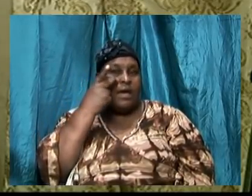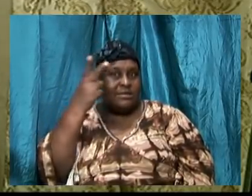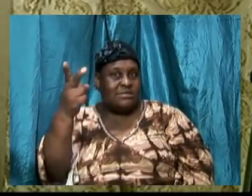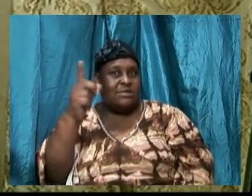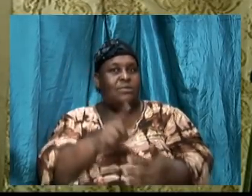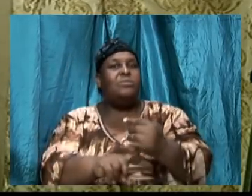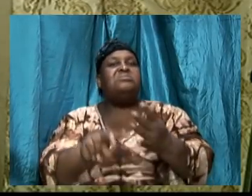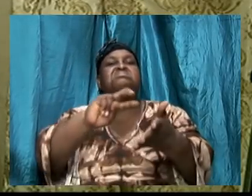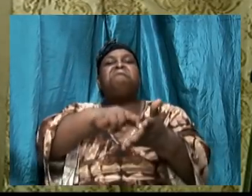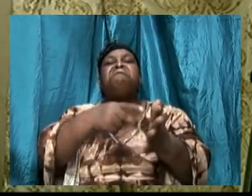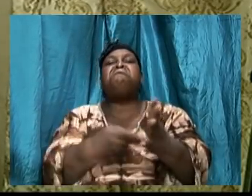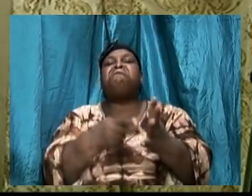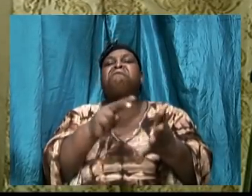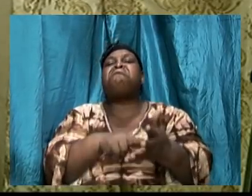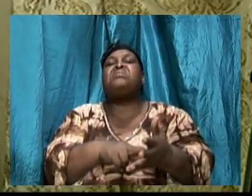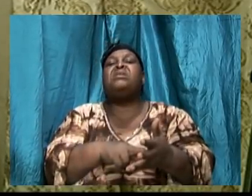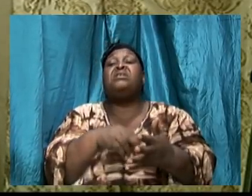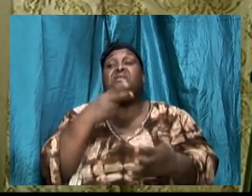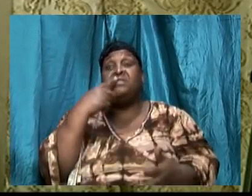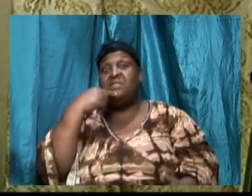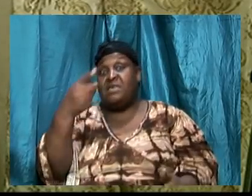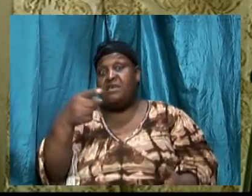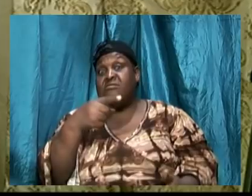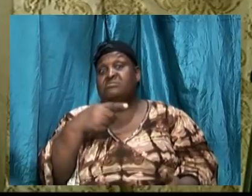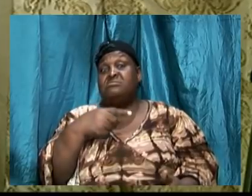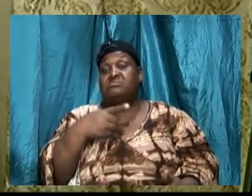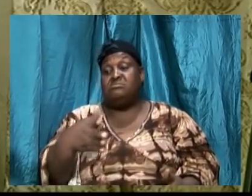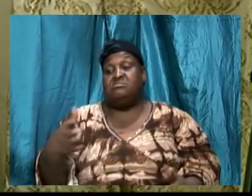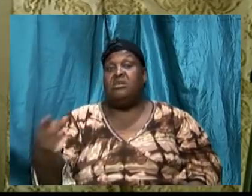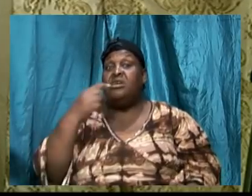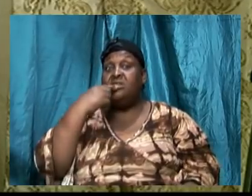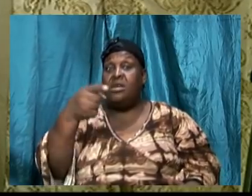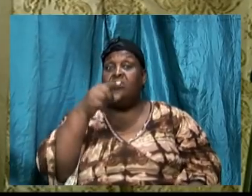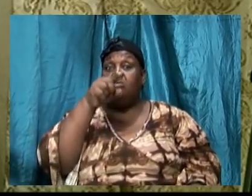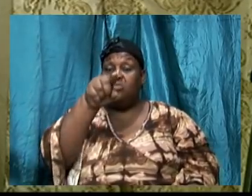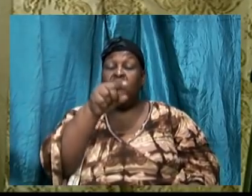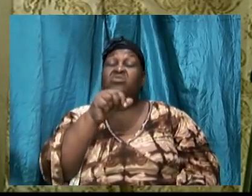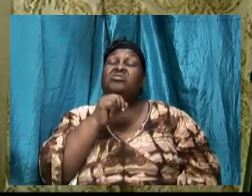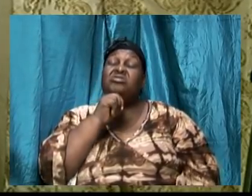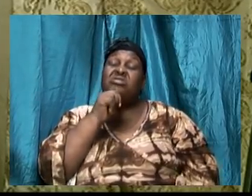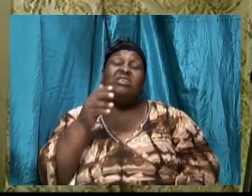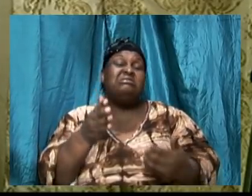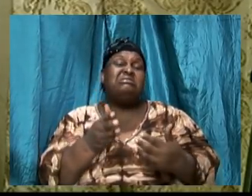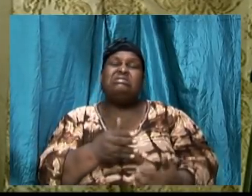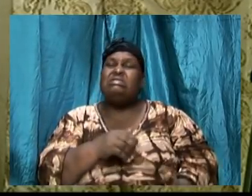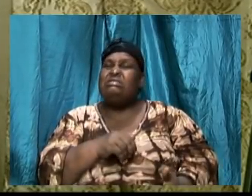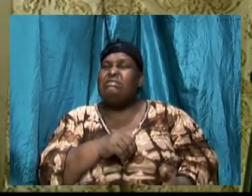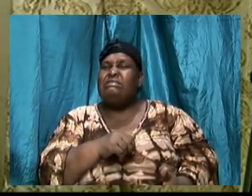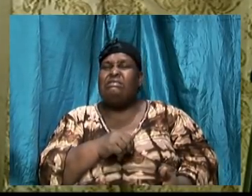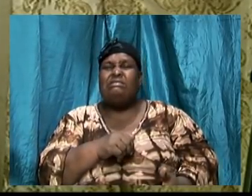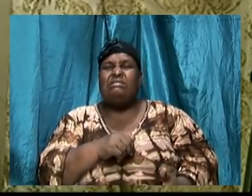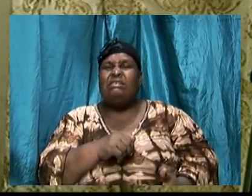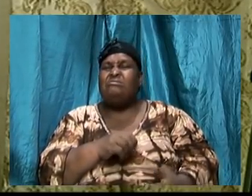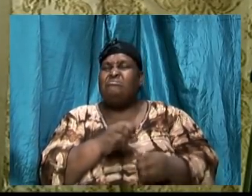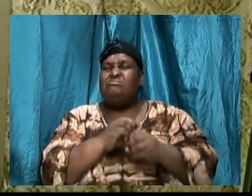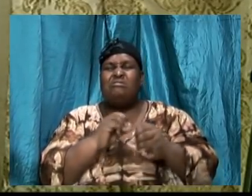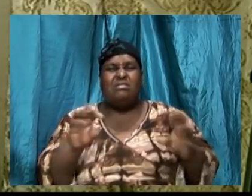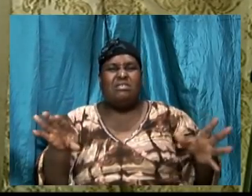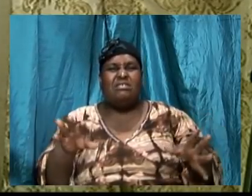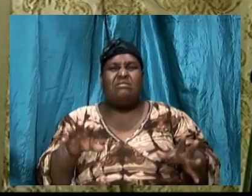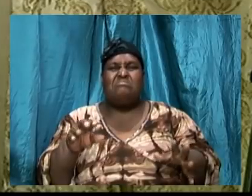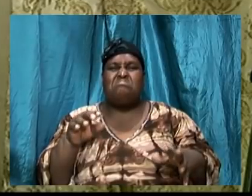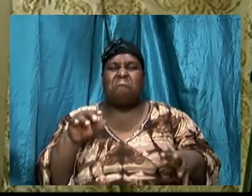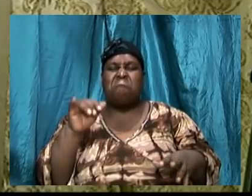that the thing that I'm telling you is not anything that is made up by me, saints of God. This is